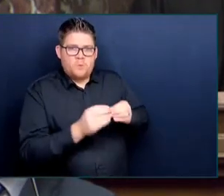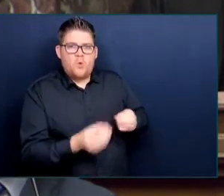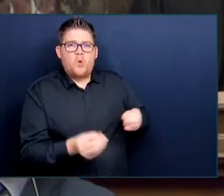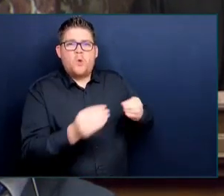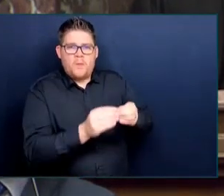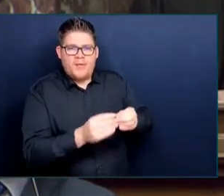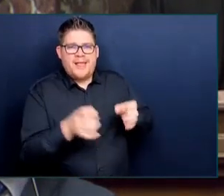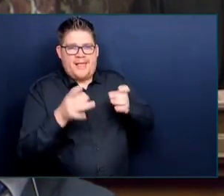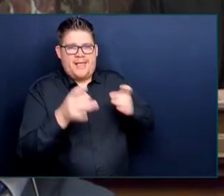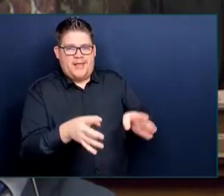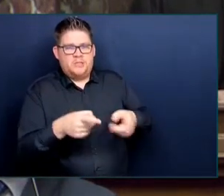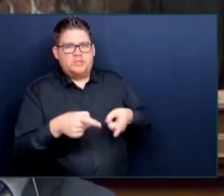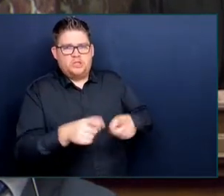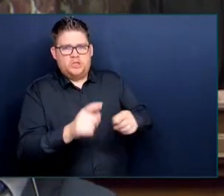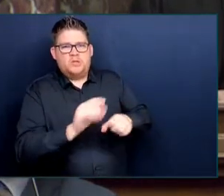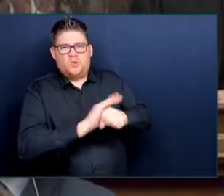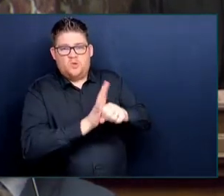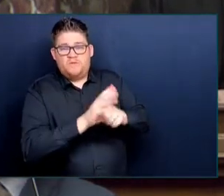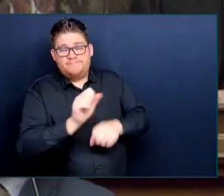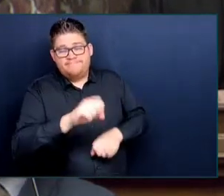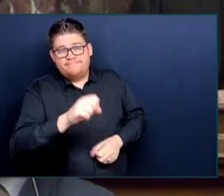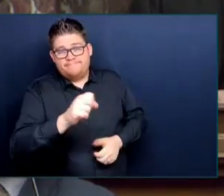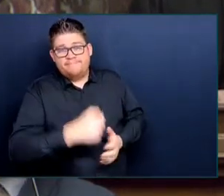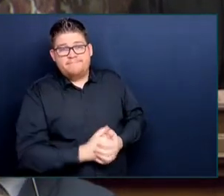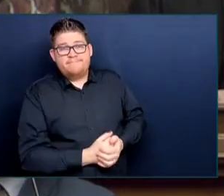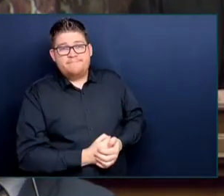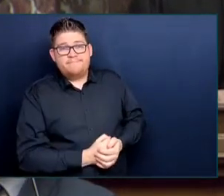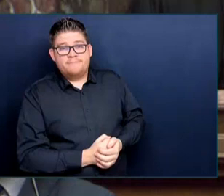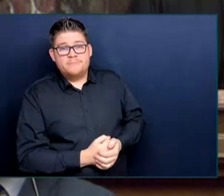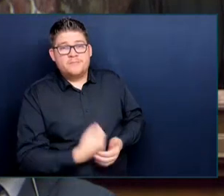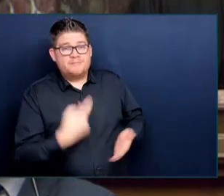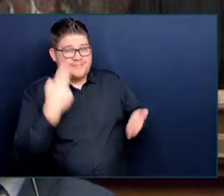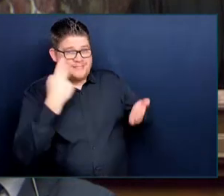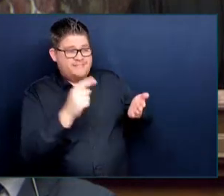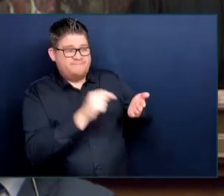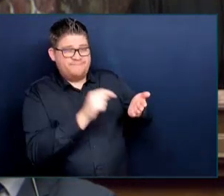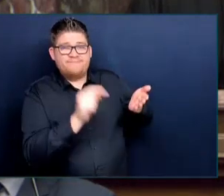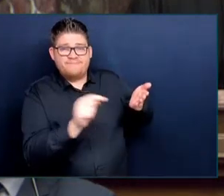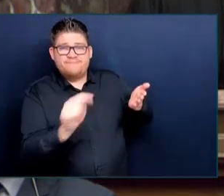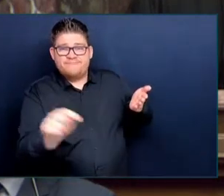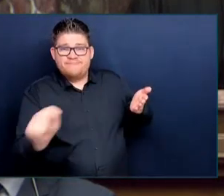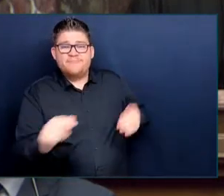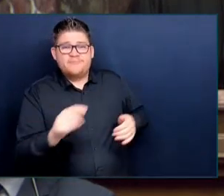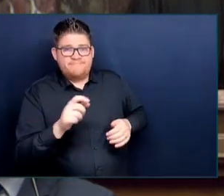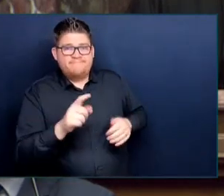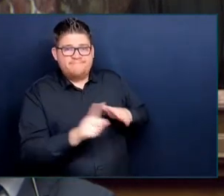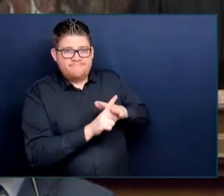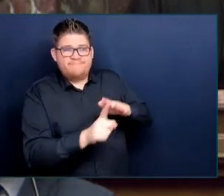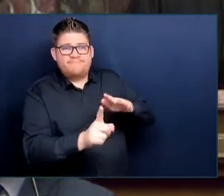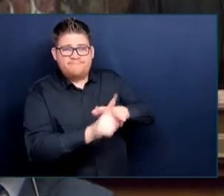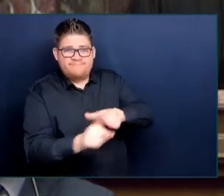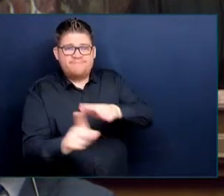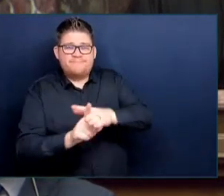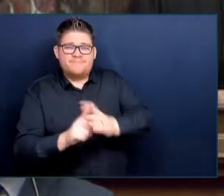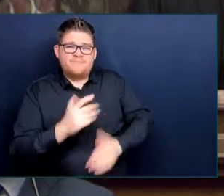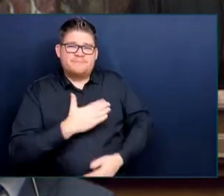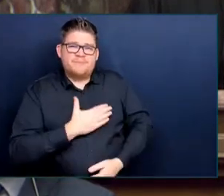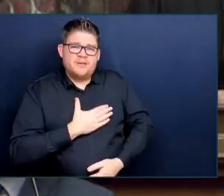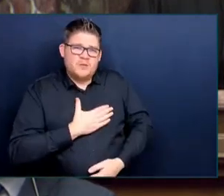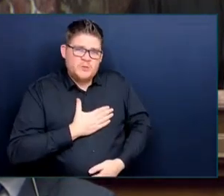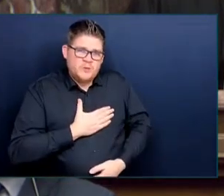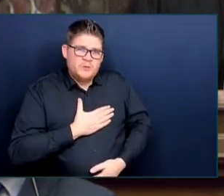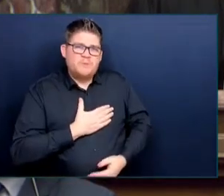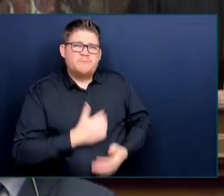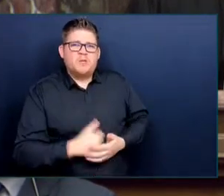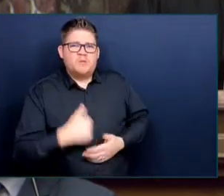to hear firsthand some of the instances of that hate and what people suffered. And it's obviously something we take seriously. We can all in this House condemn jointly